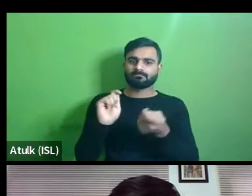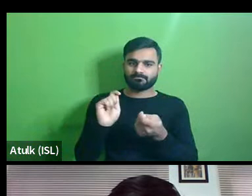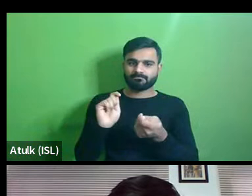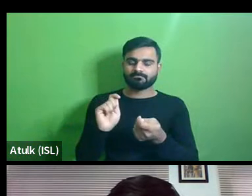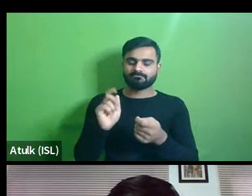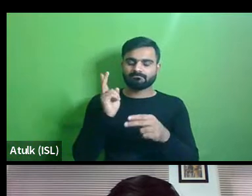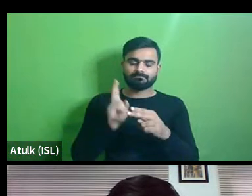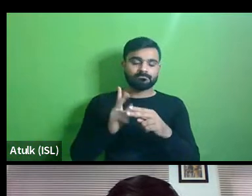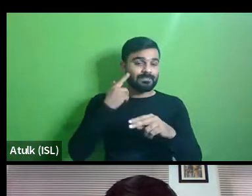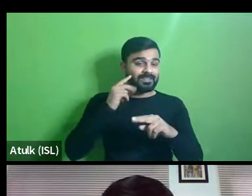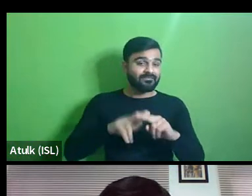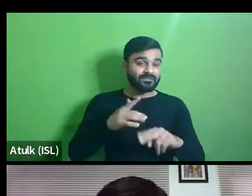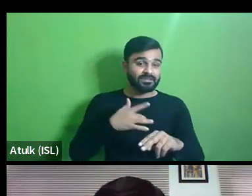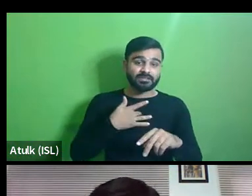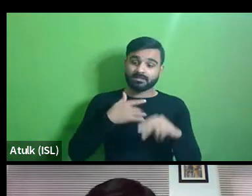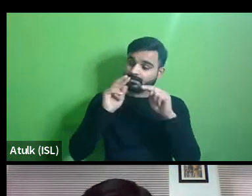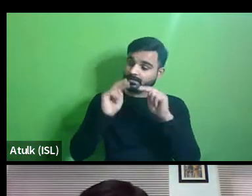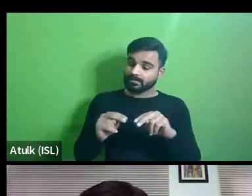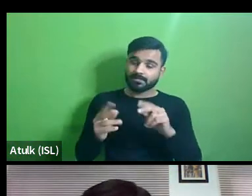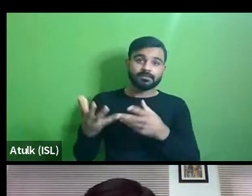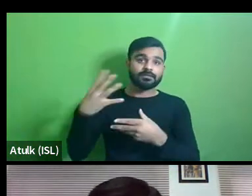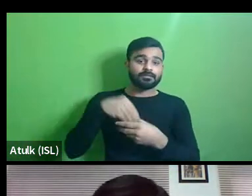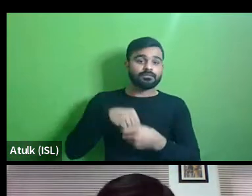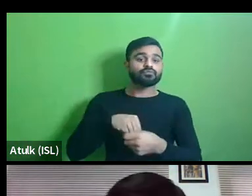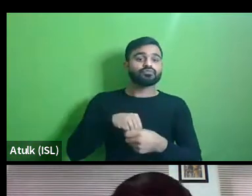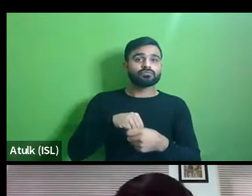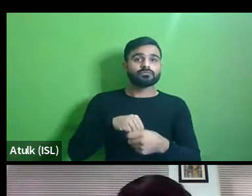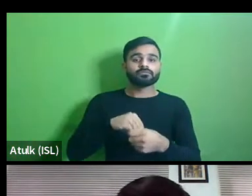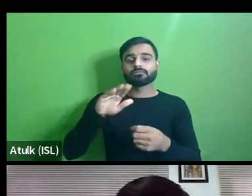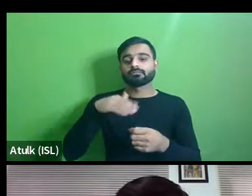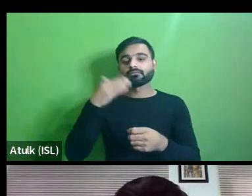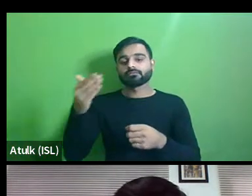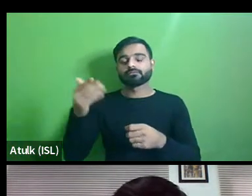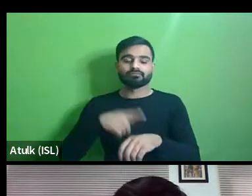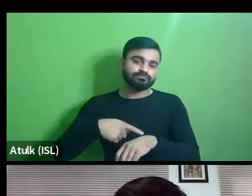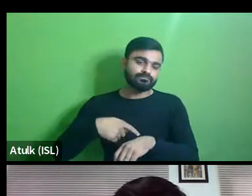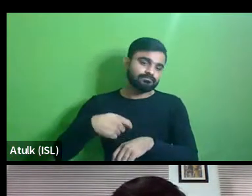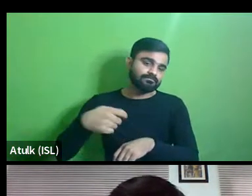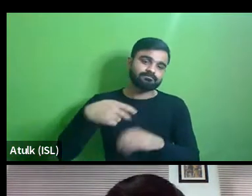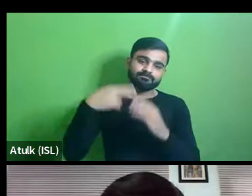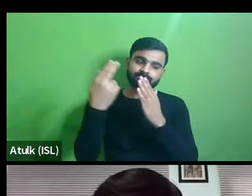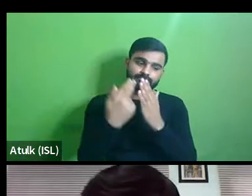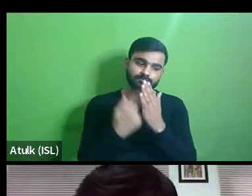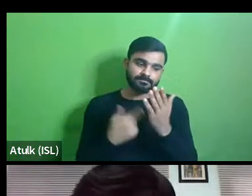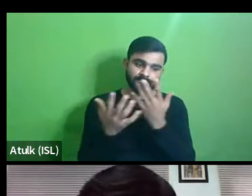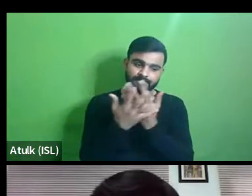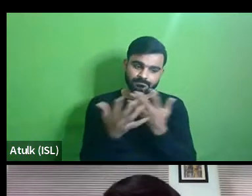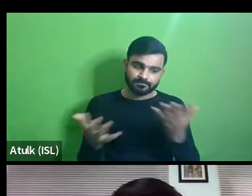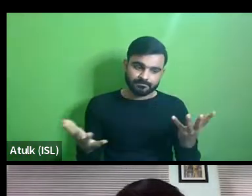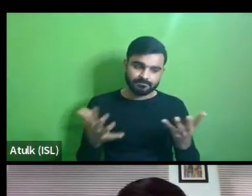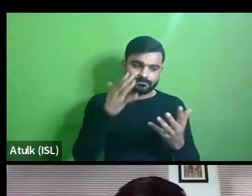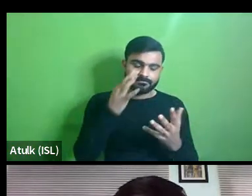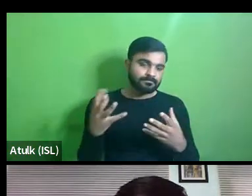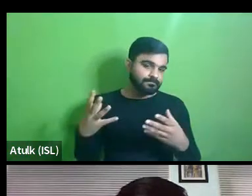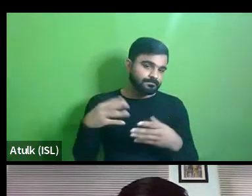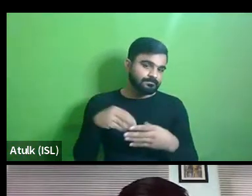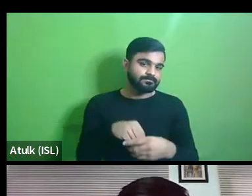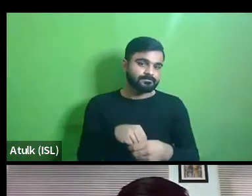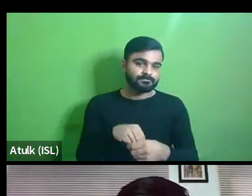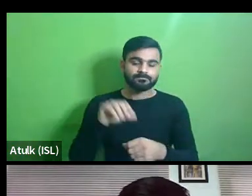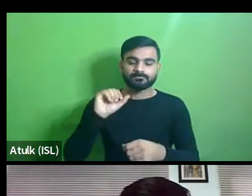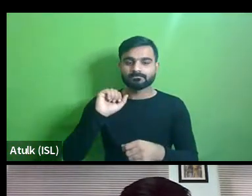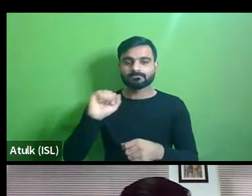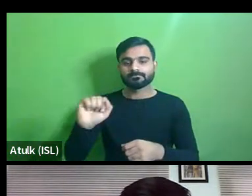still think we really need to catch up on this otherwise as long as the design elements and the inputs keep coming from